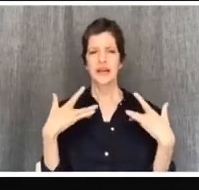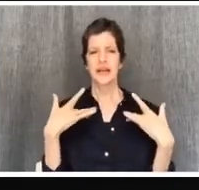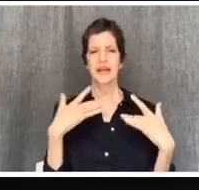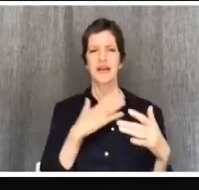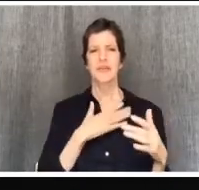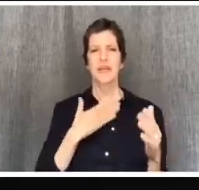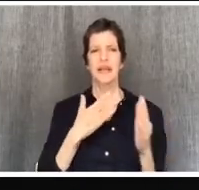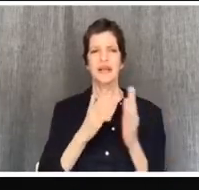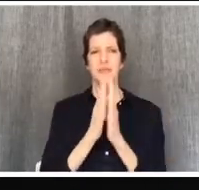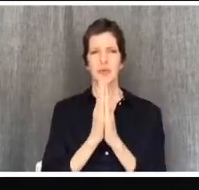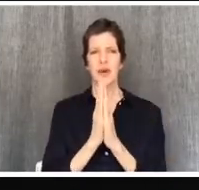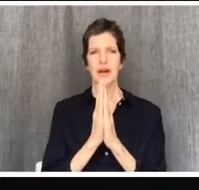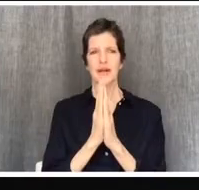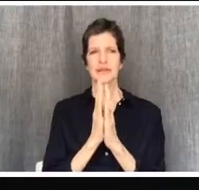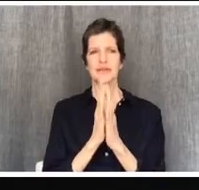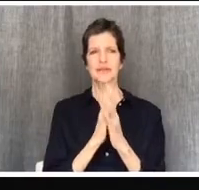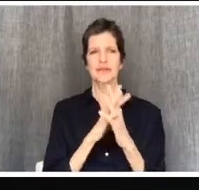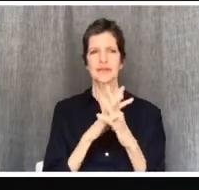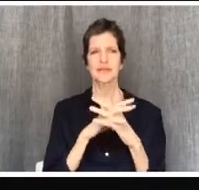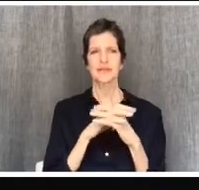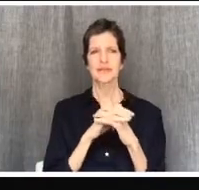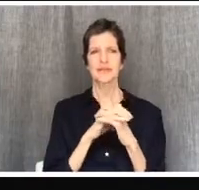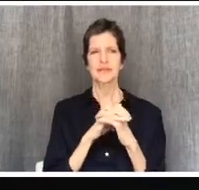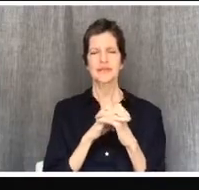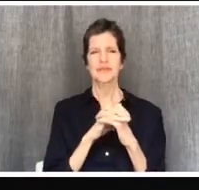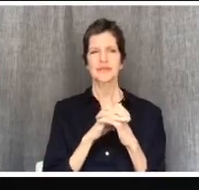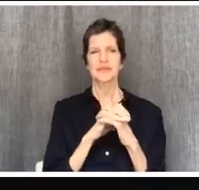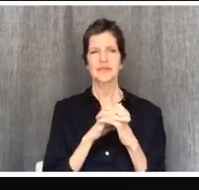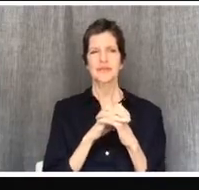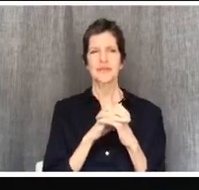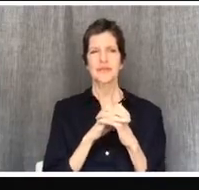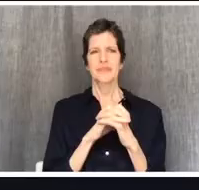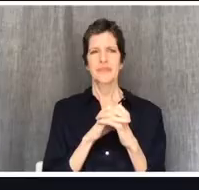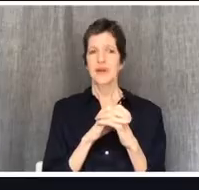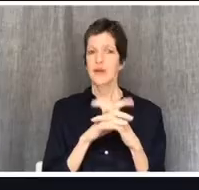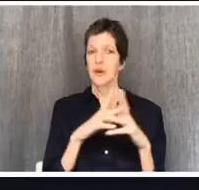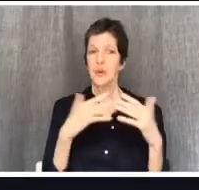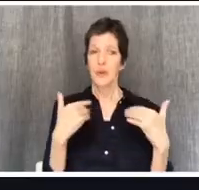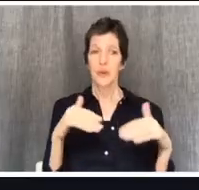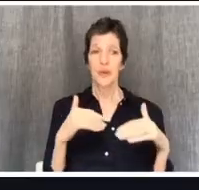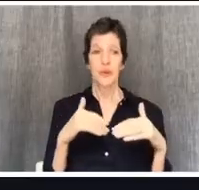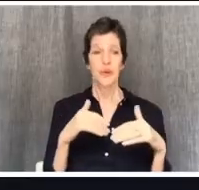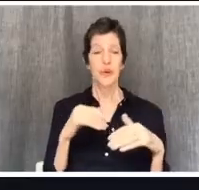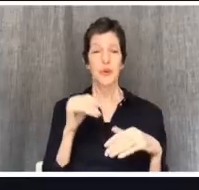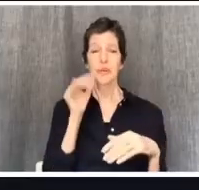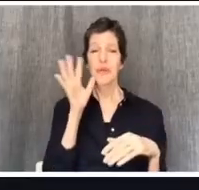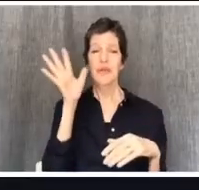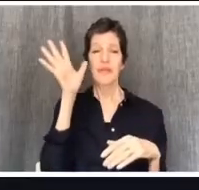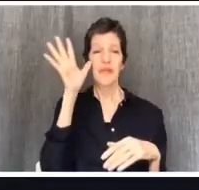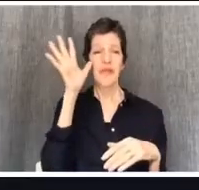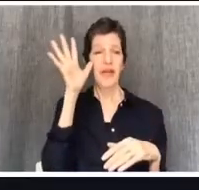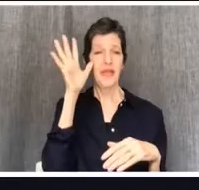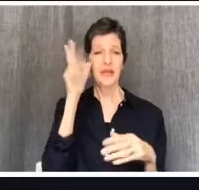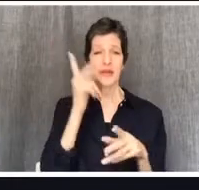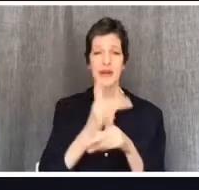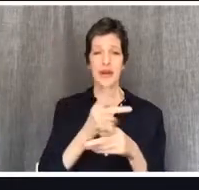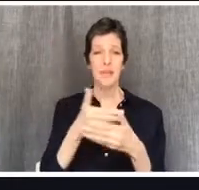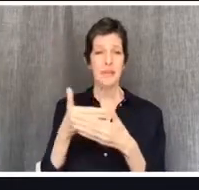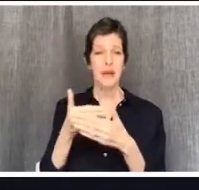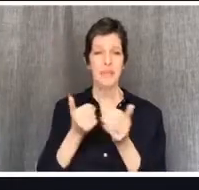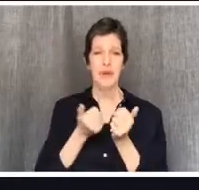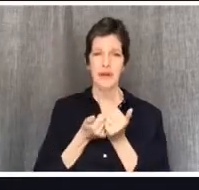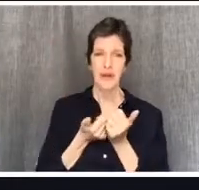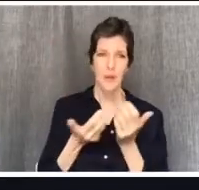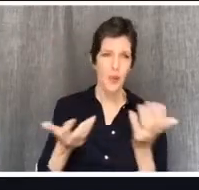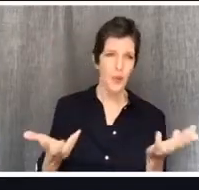begin the wonderful and also very exhausting task of parenthood. Okay. So today, we're going to